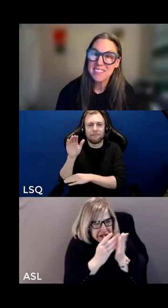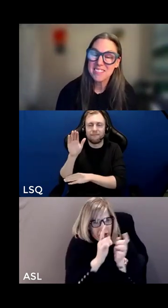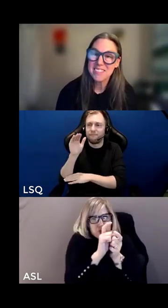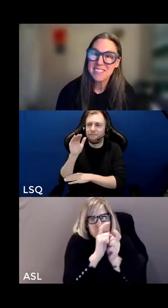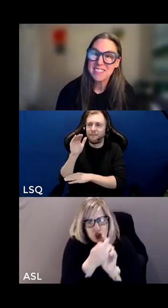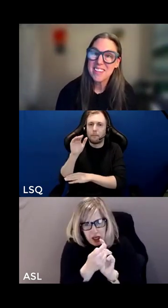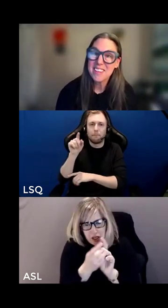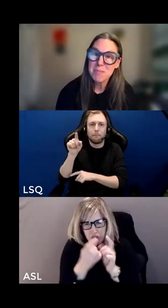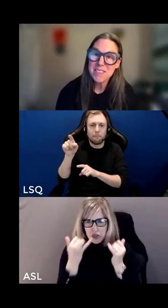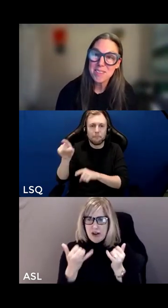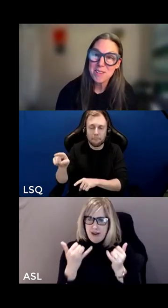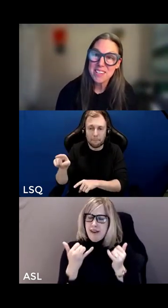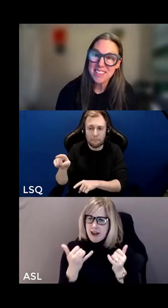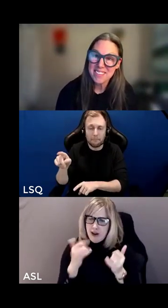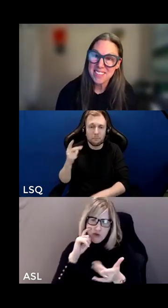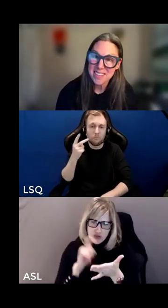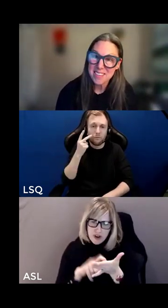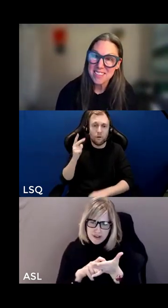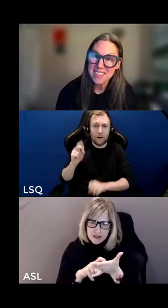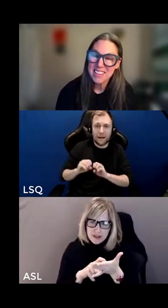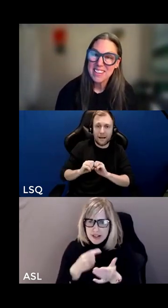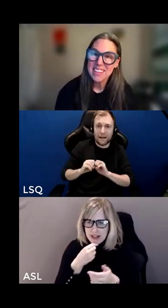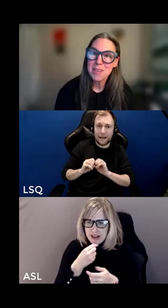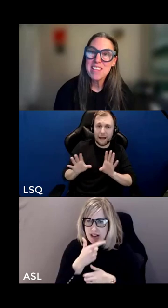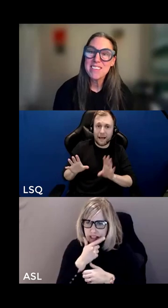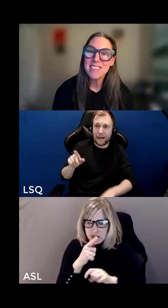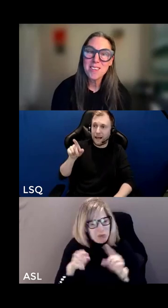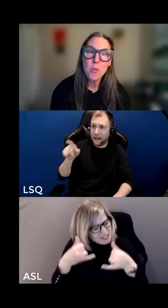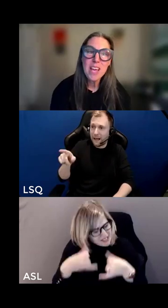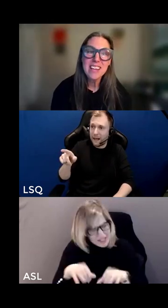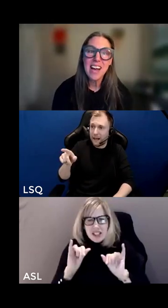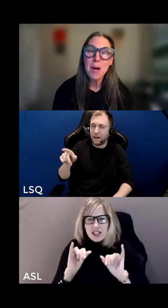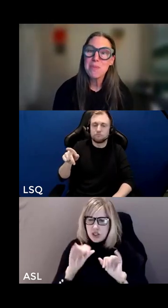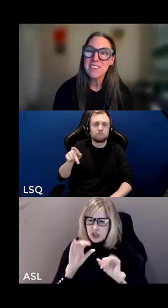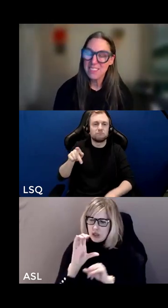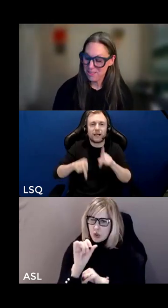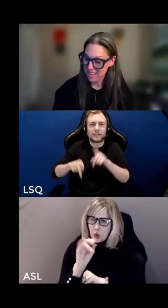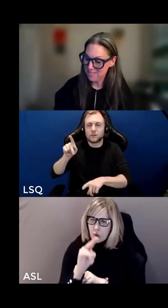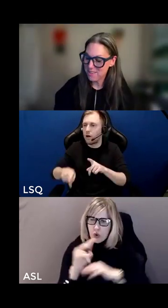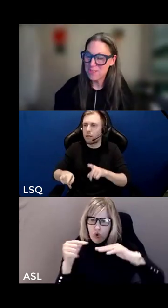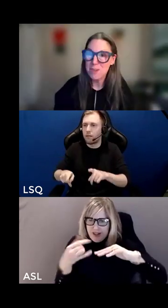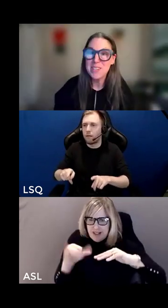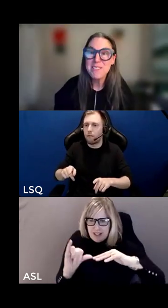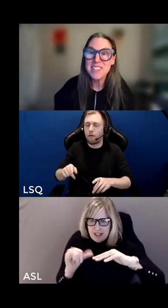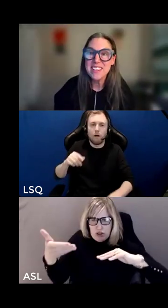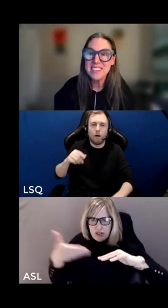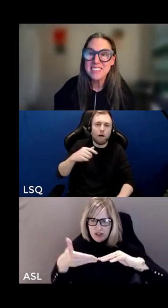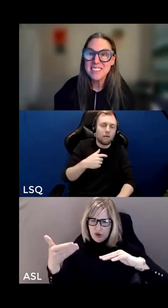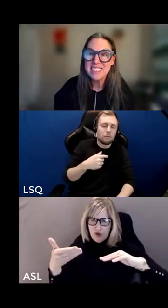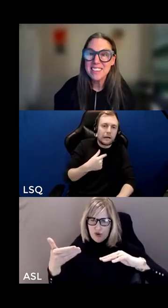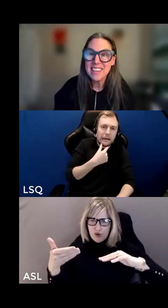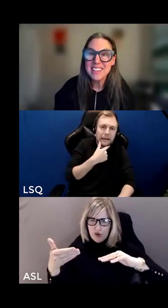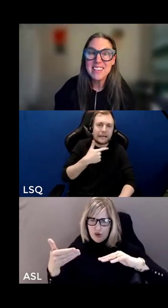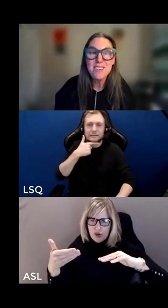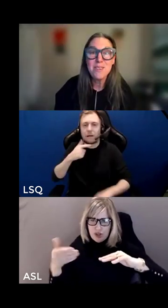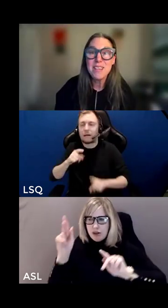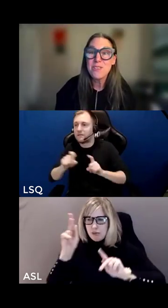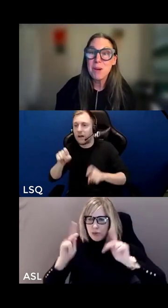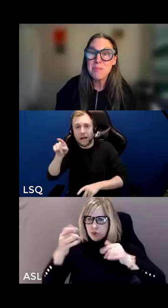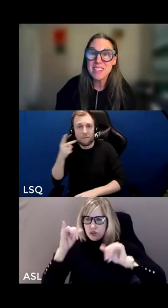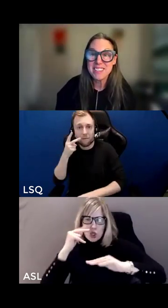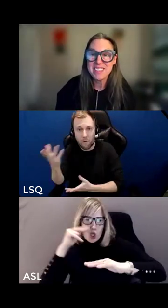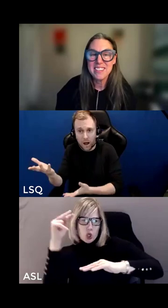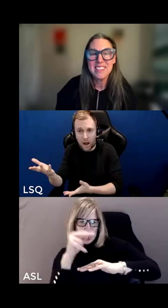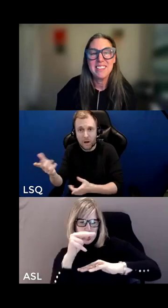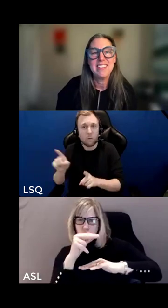it doesn't mean this coin doesn't exist it means that there's a waking up to heteronormativity and a need to